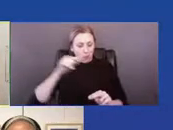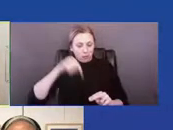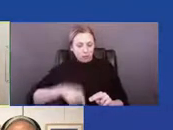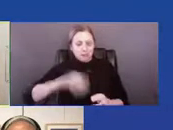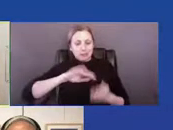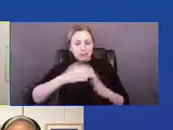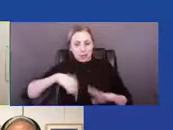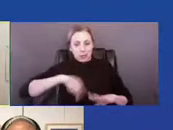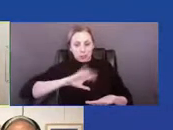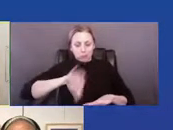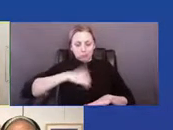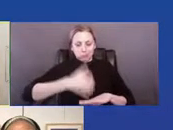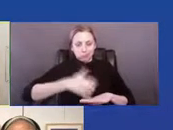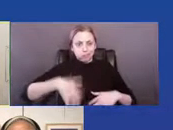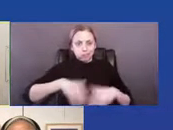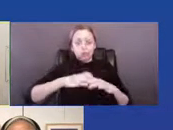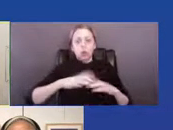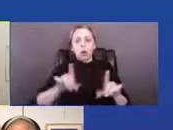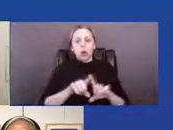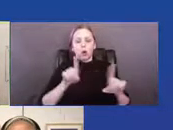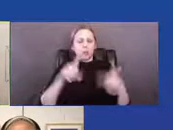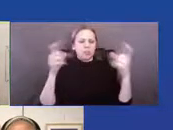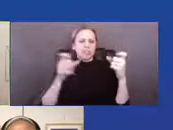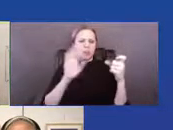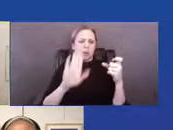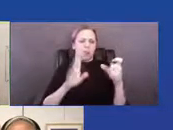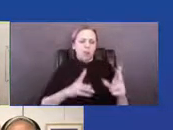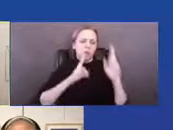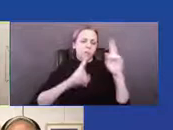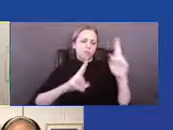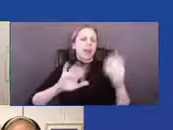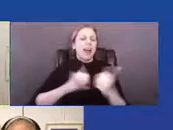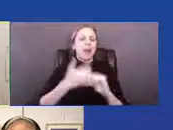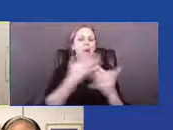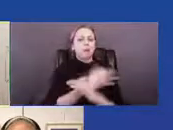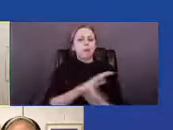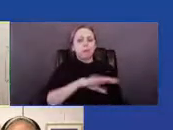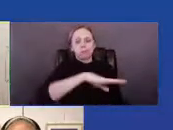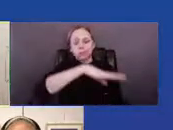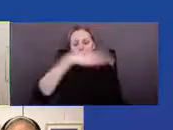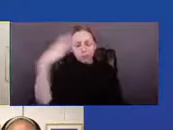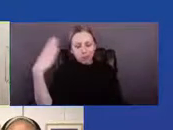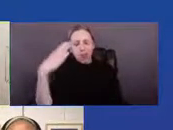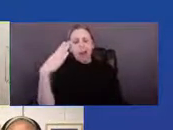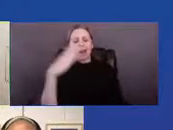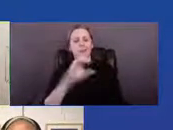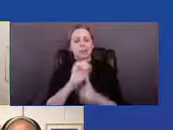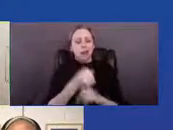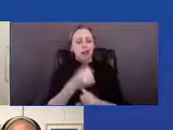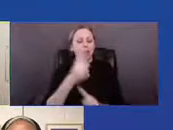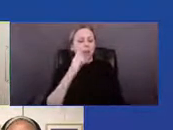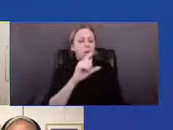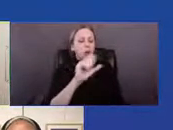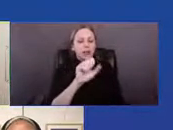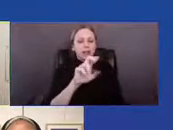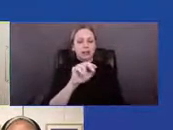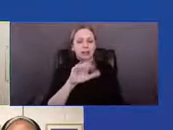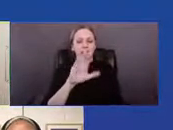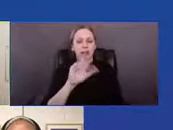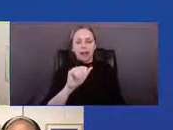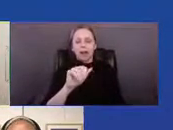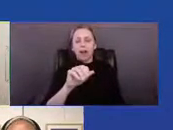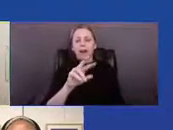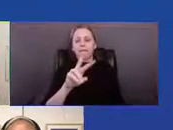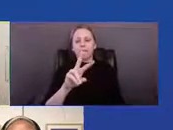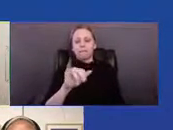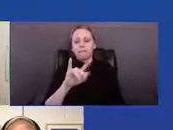We also celebrate their legacy through the free black societies of Seneca Village, the Week and Weeksville. Through the